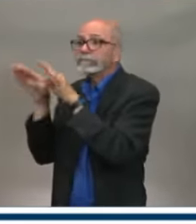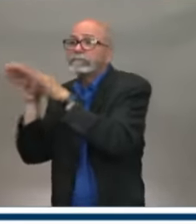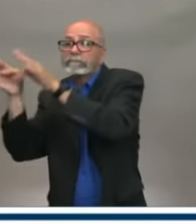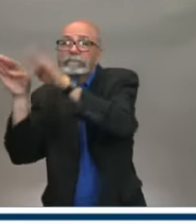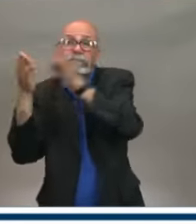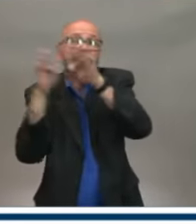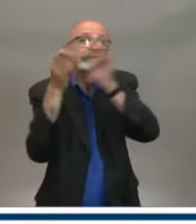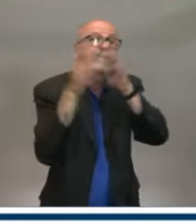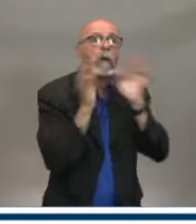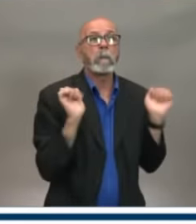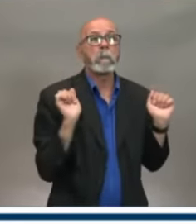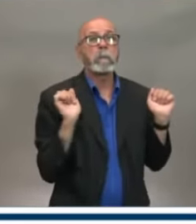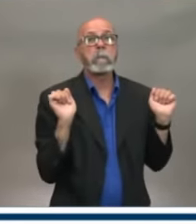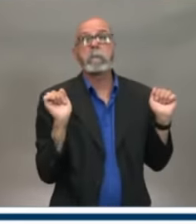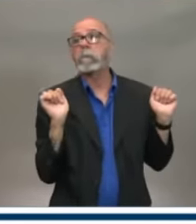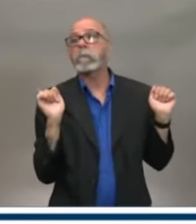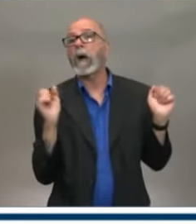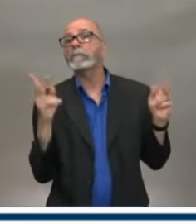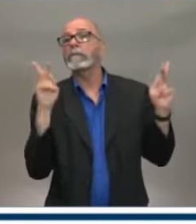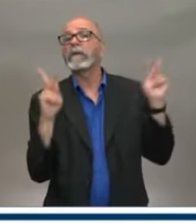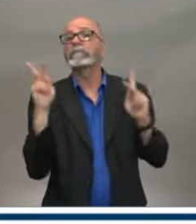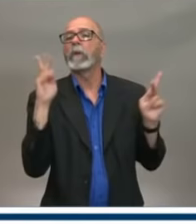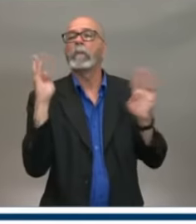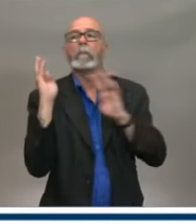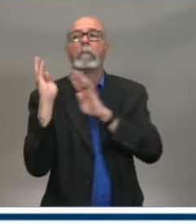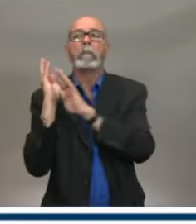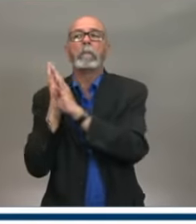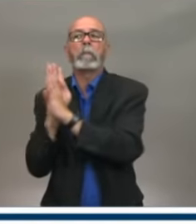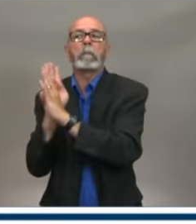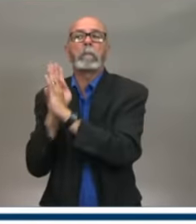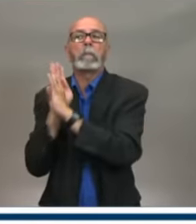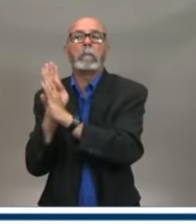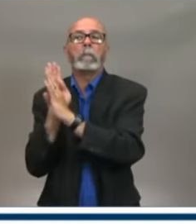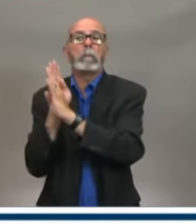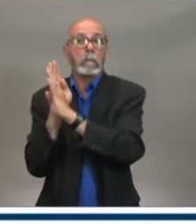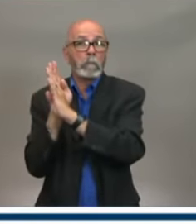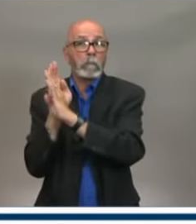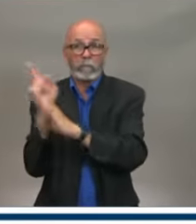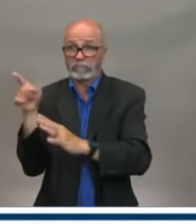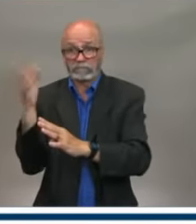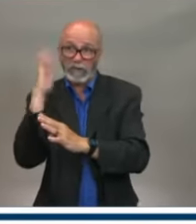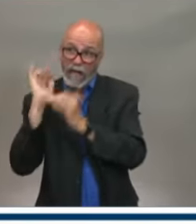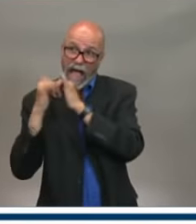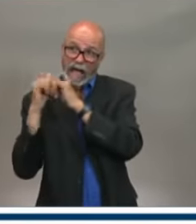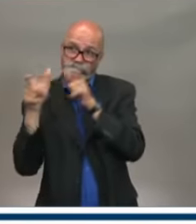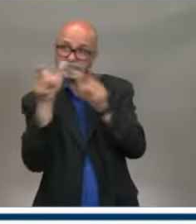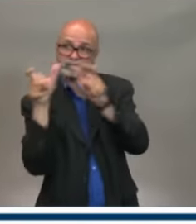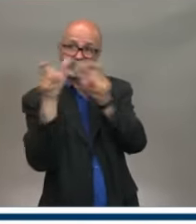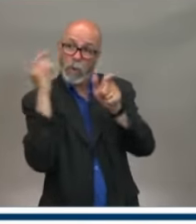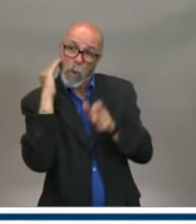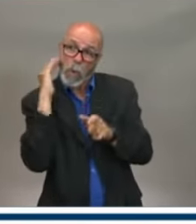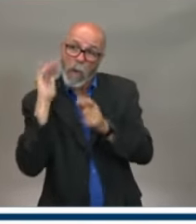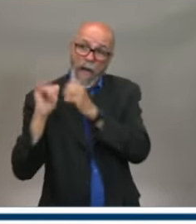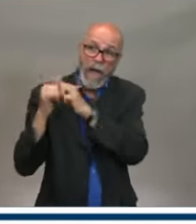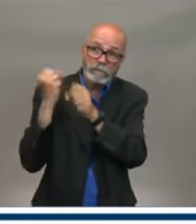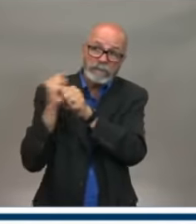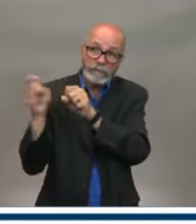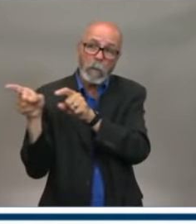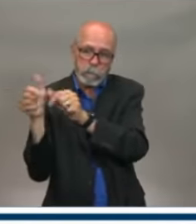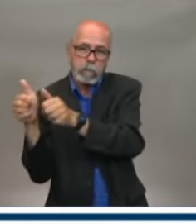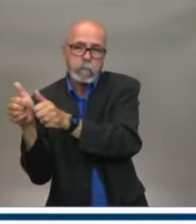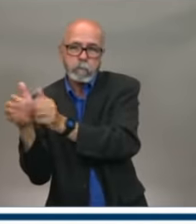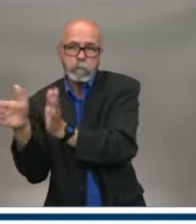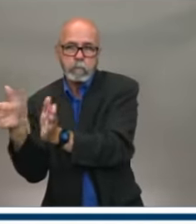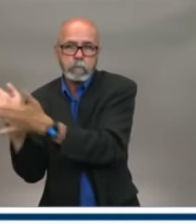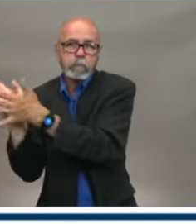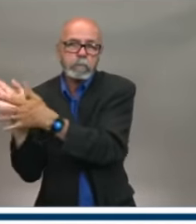allowed that the operators of those spaces know how to do that safely. And that's all the time that we have for questions today.